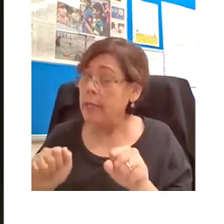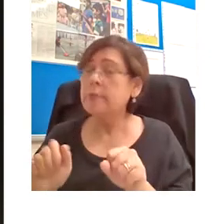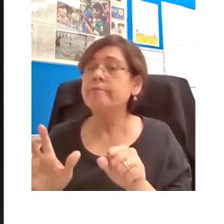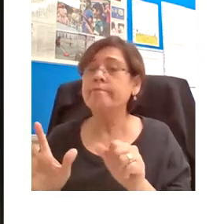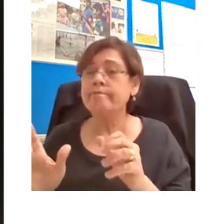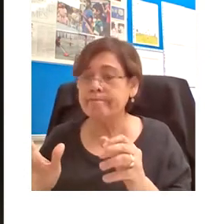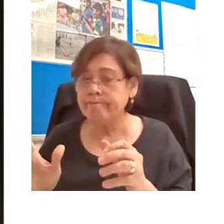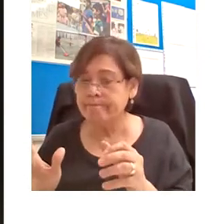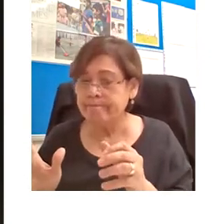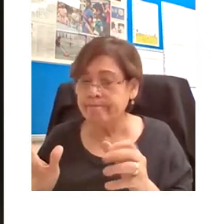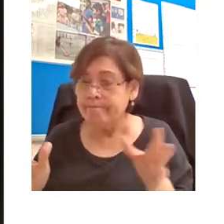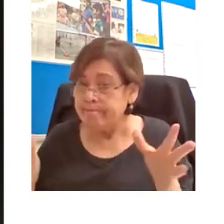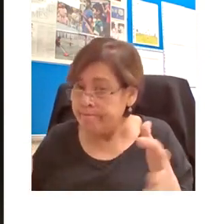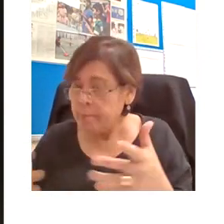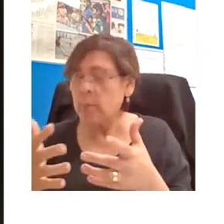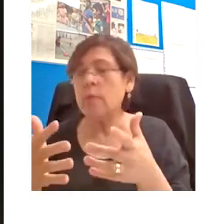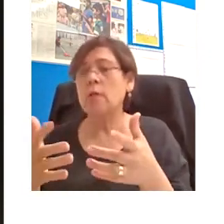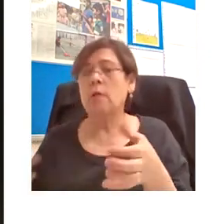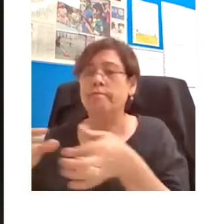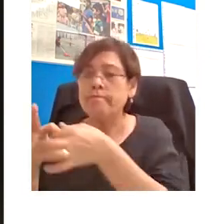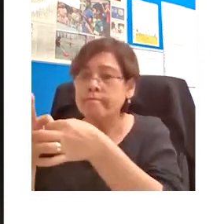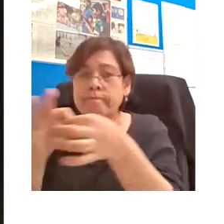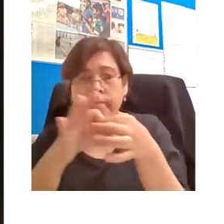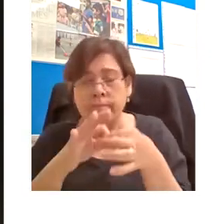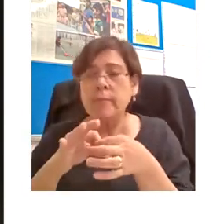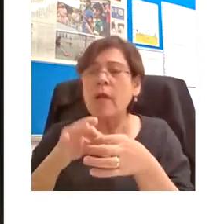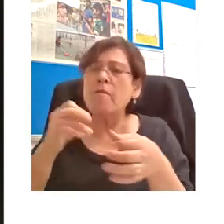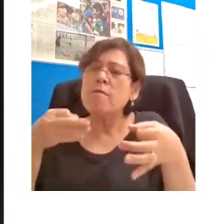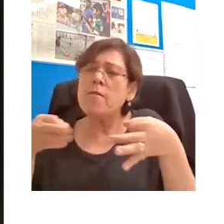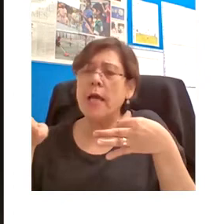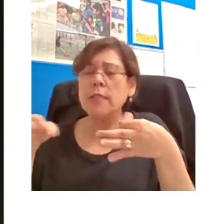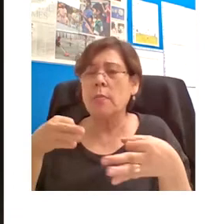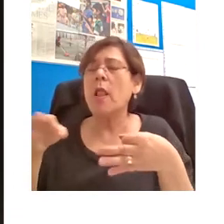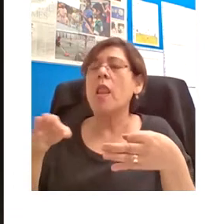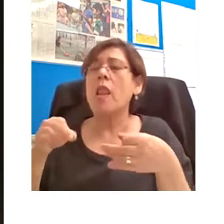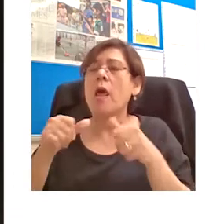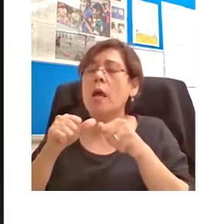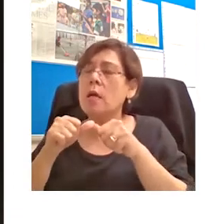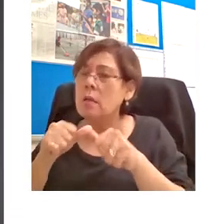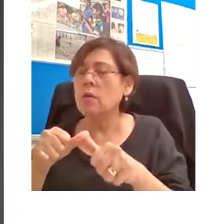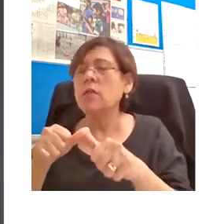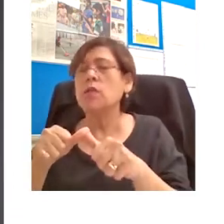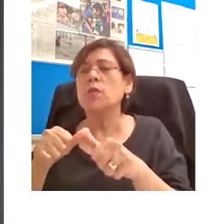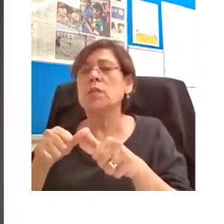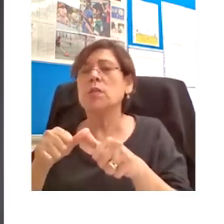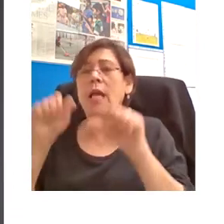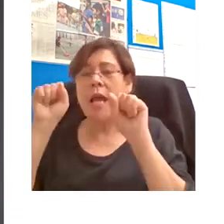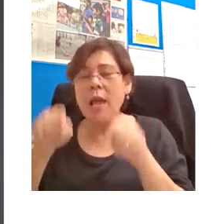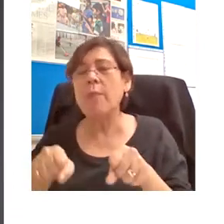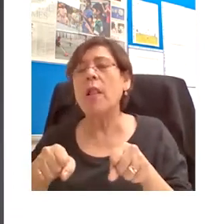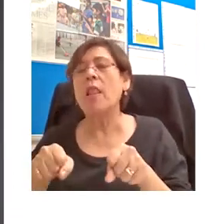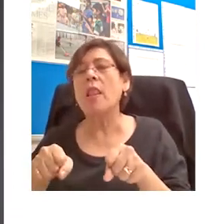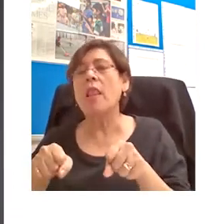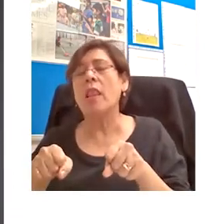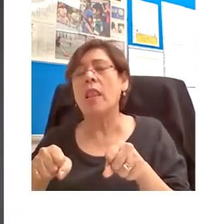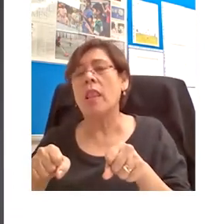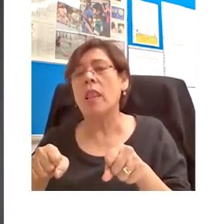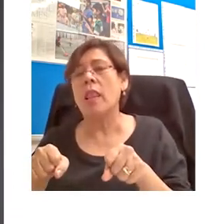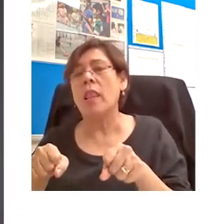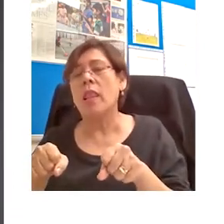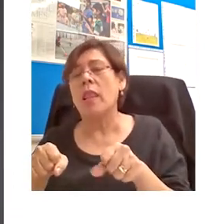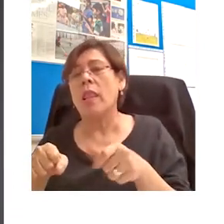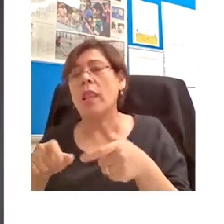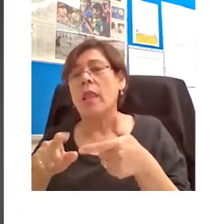they can be collaboratively generated and they can be flexible and capable of continuous evolution. Disciplines evolve